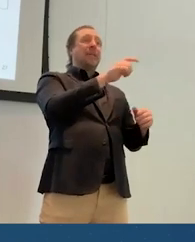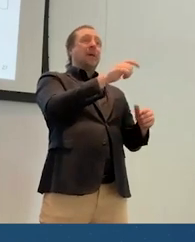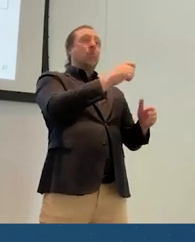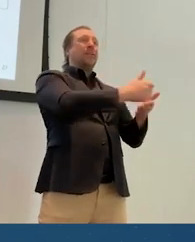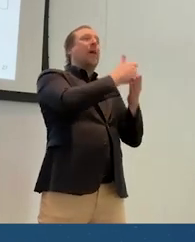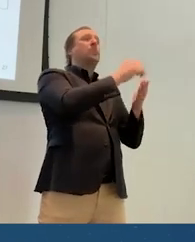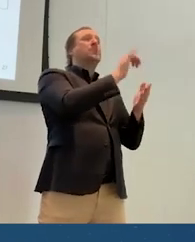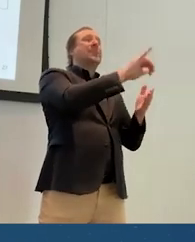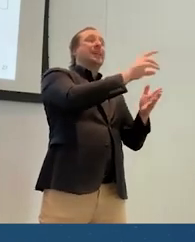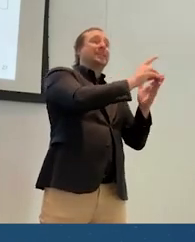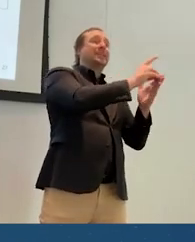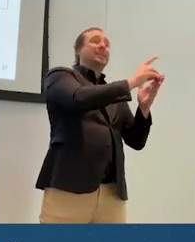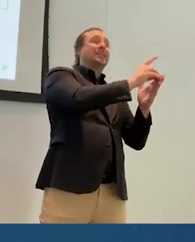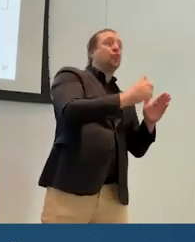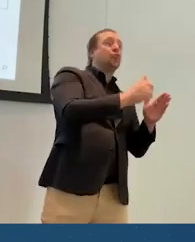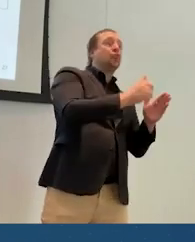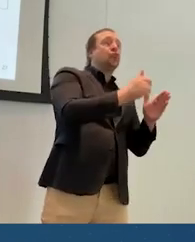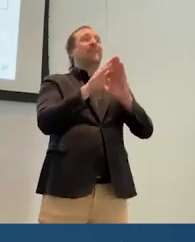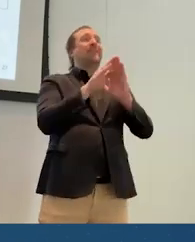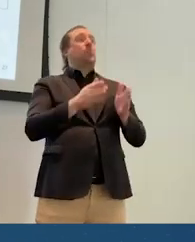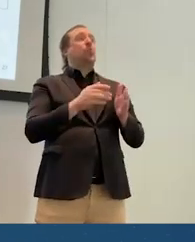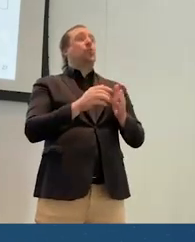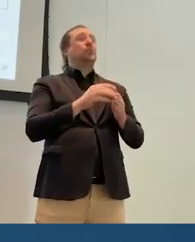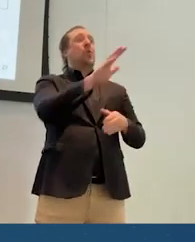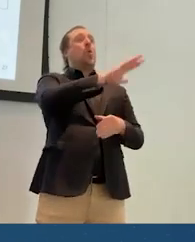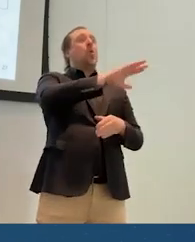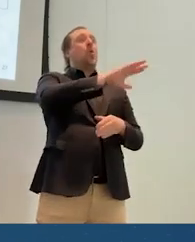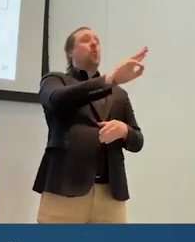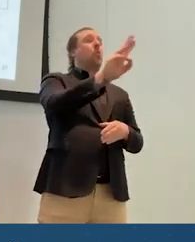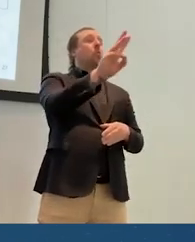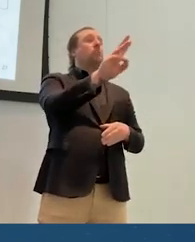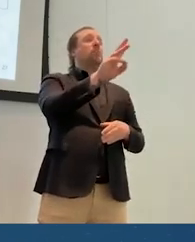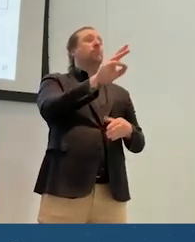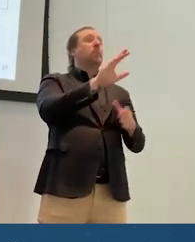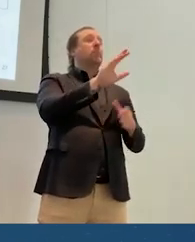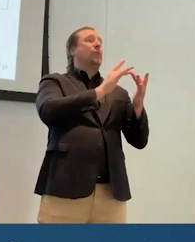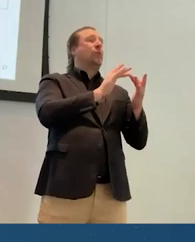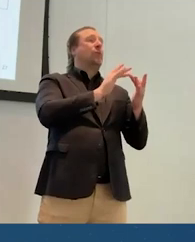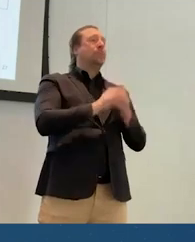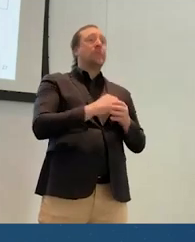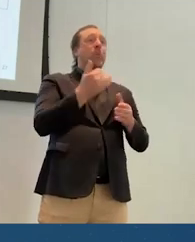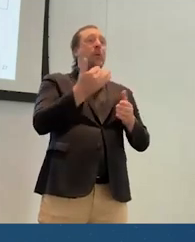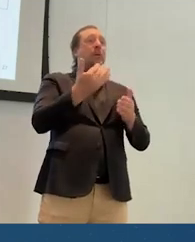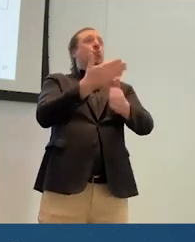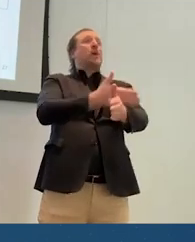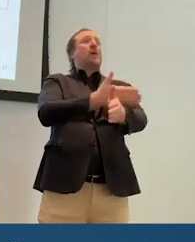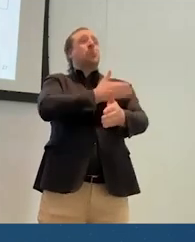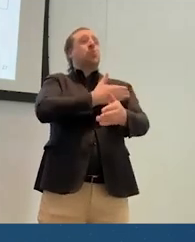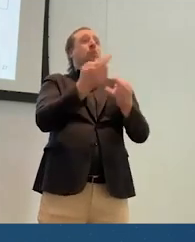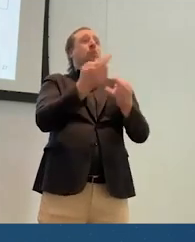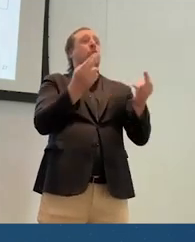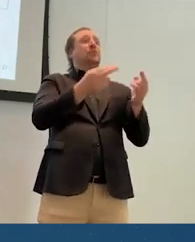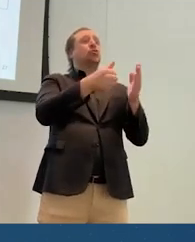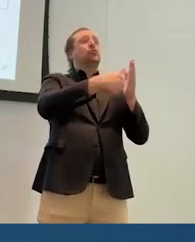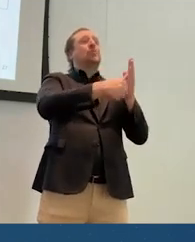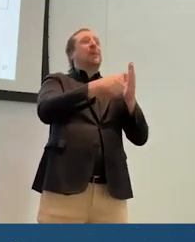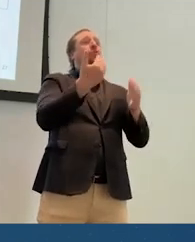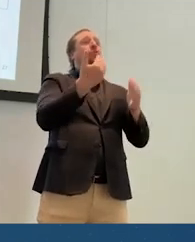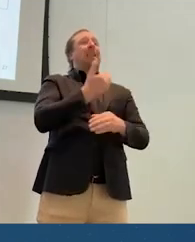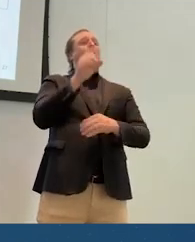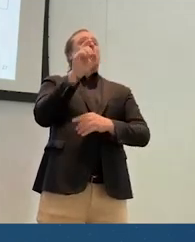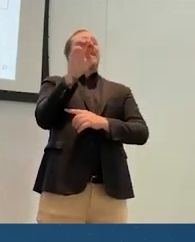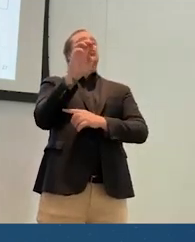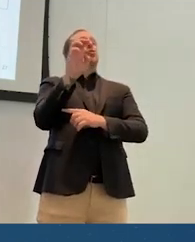developers from all over the web. And I'm proud to announce we have a new and improved resources page on our own extra access website.